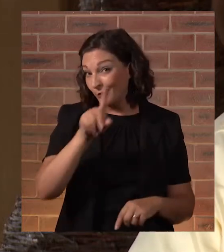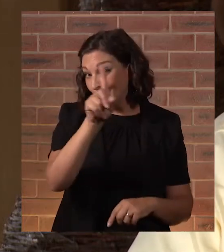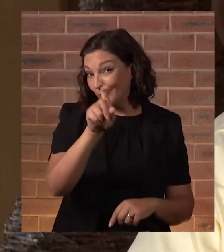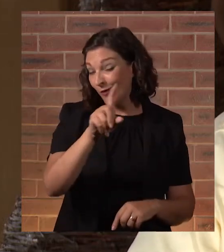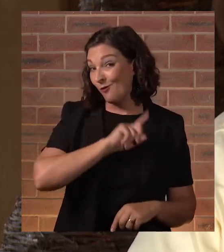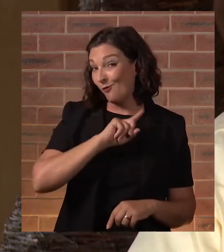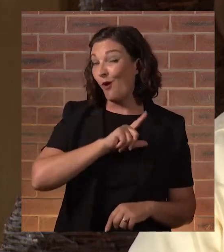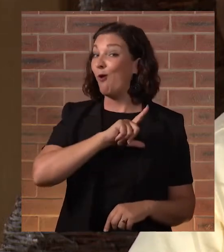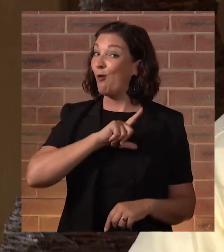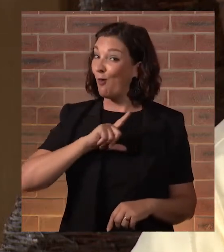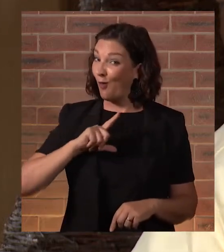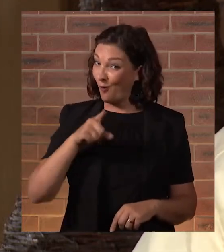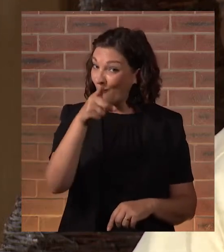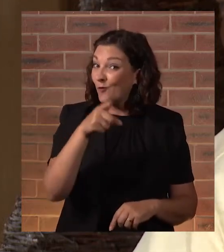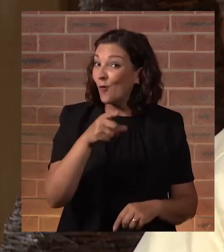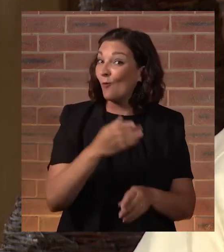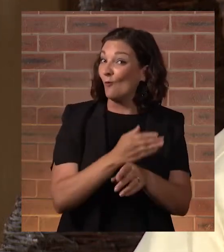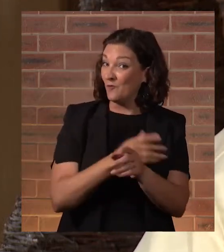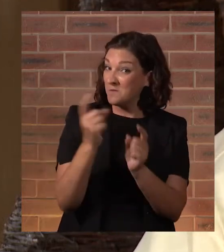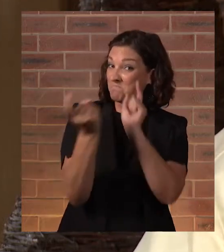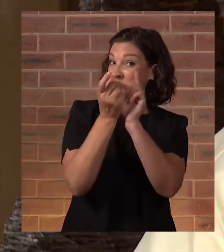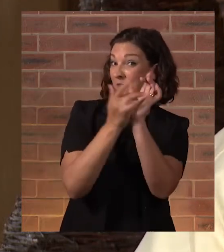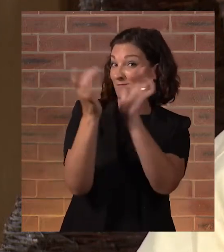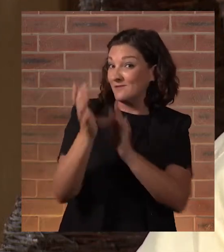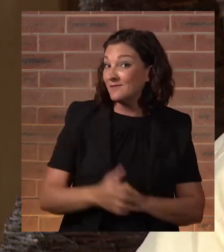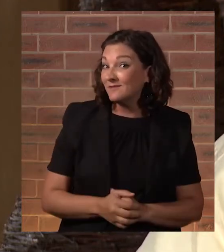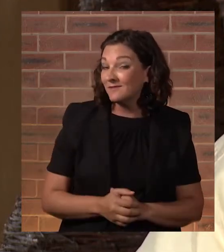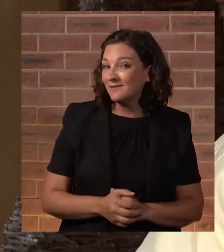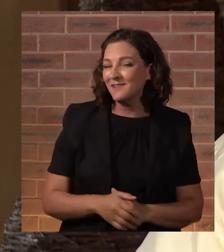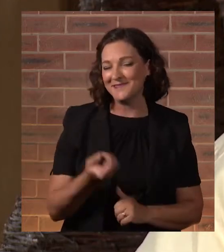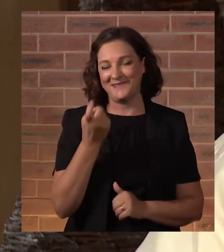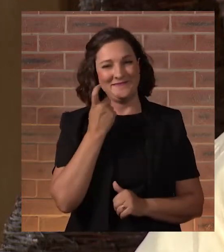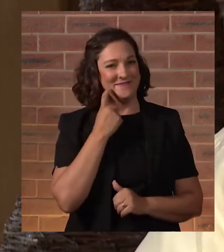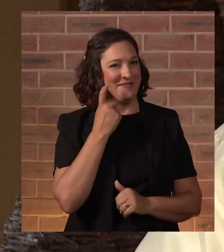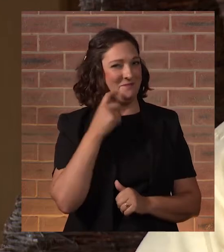to meet Jesus? It's very simple.